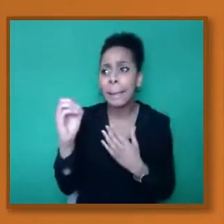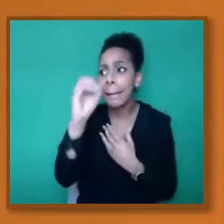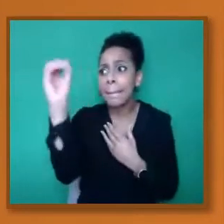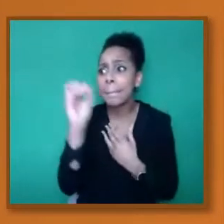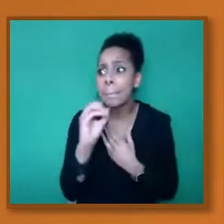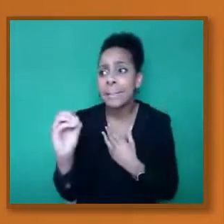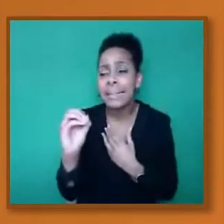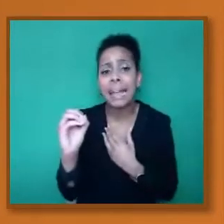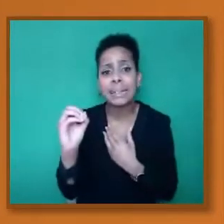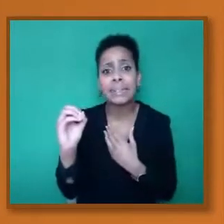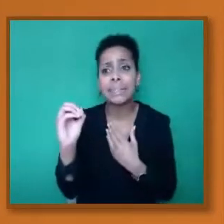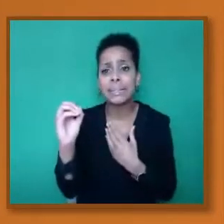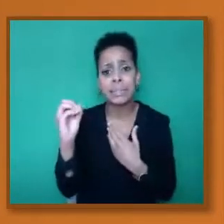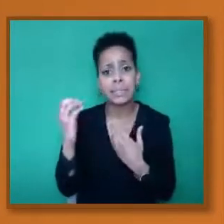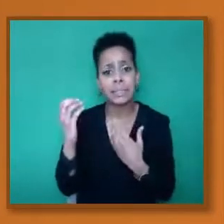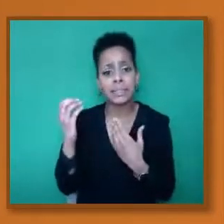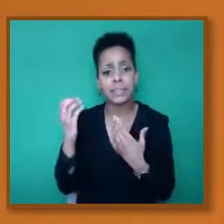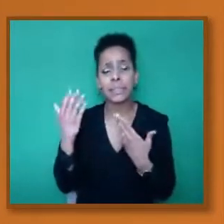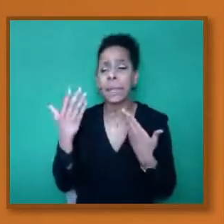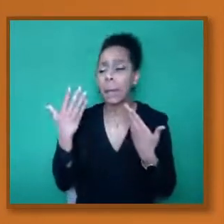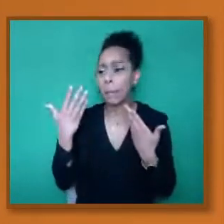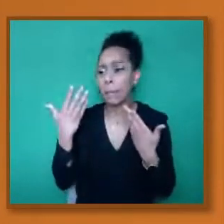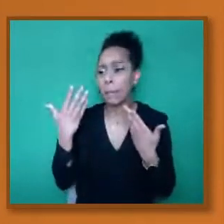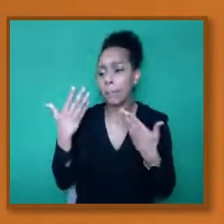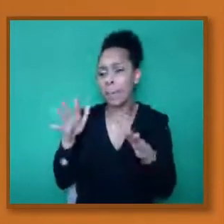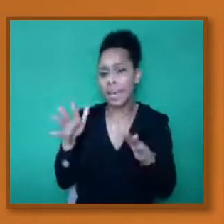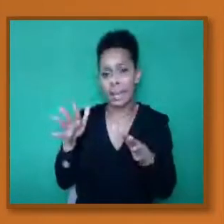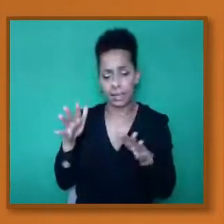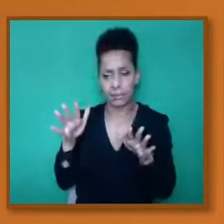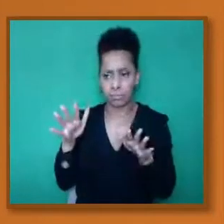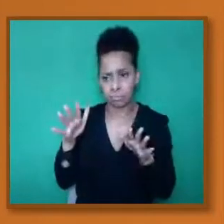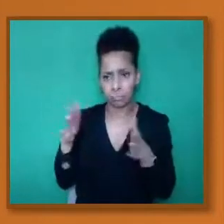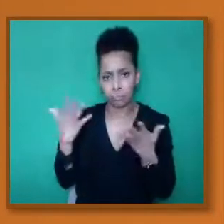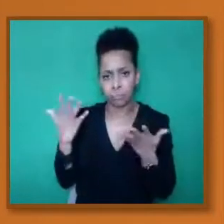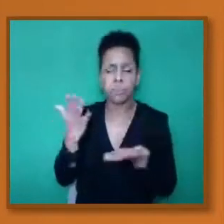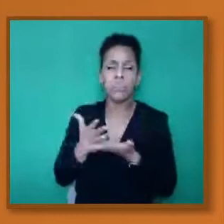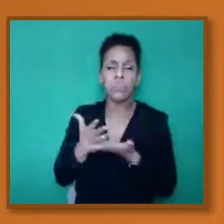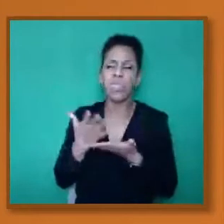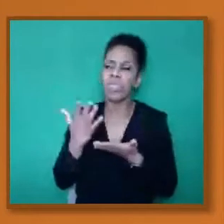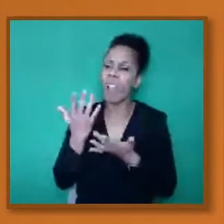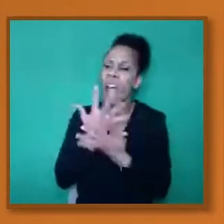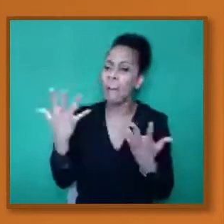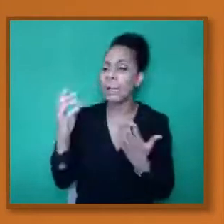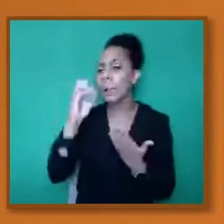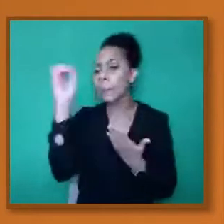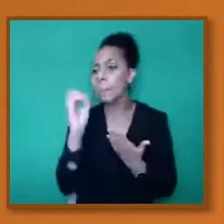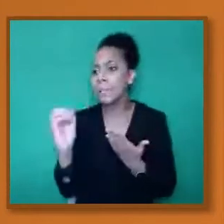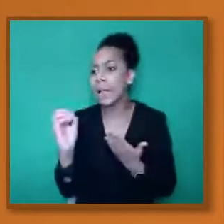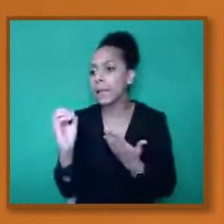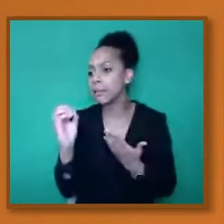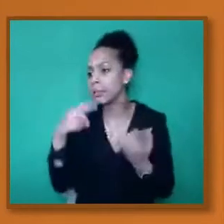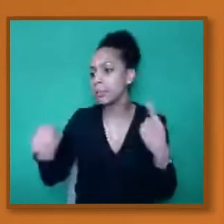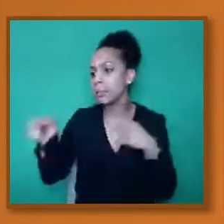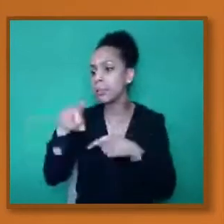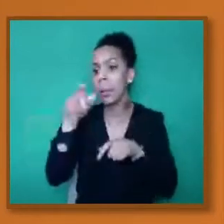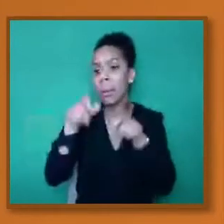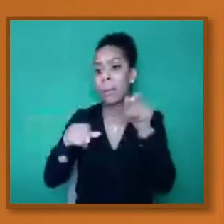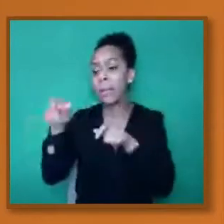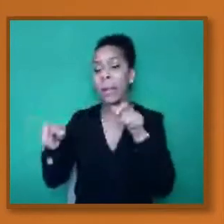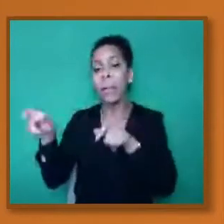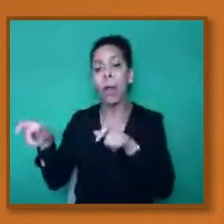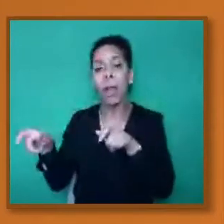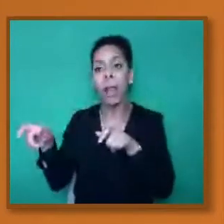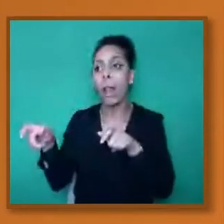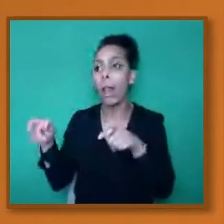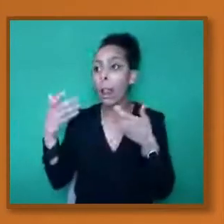okay. Yeah, it's about how many, are there any percentage of people who have